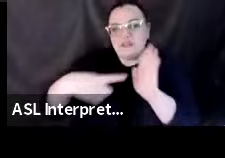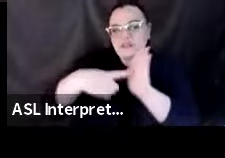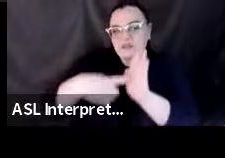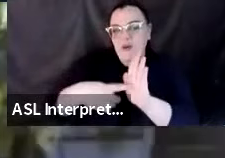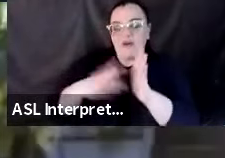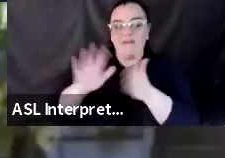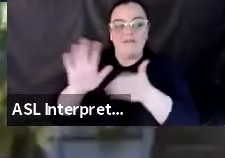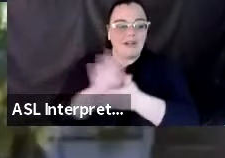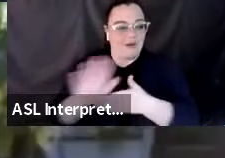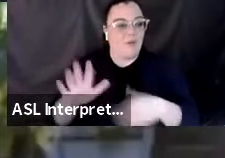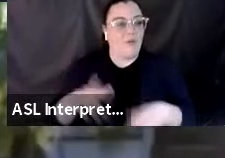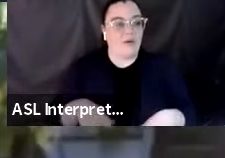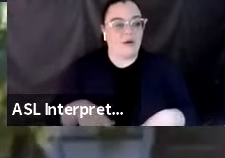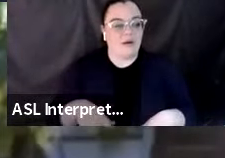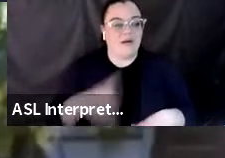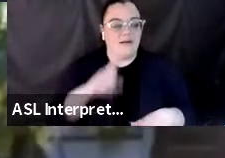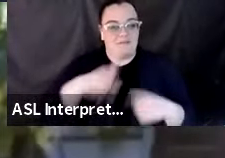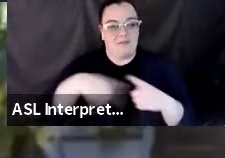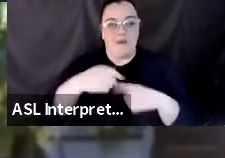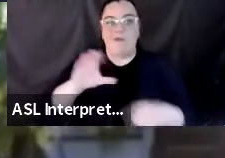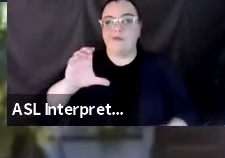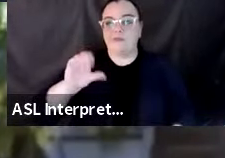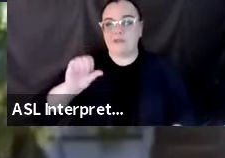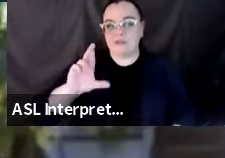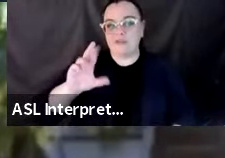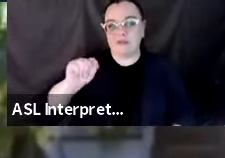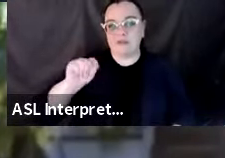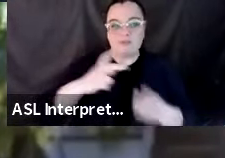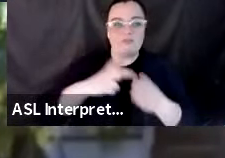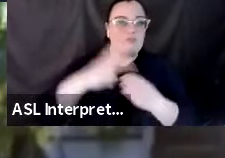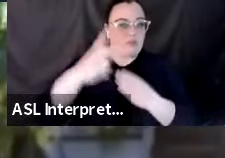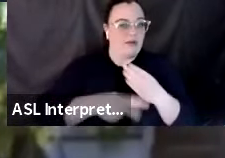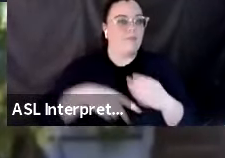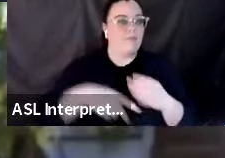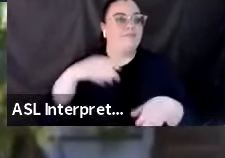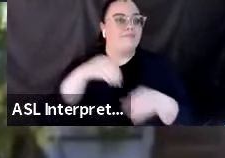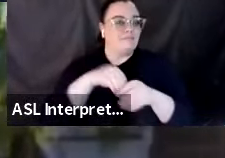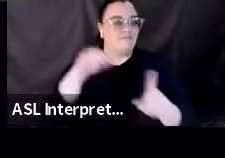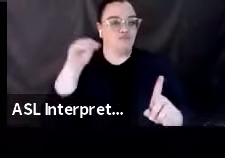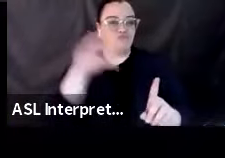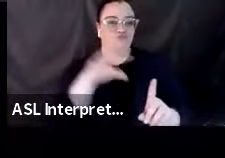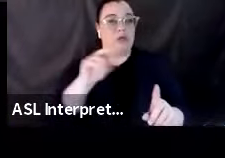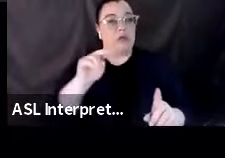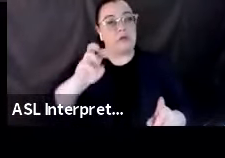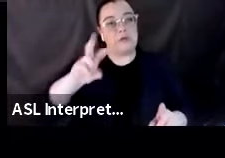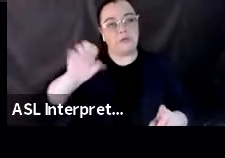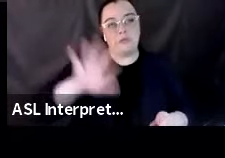a cert program that was in the news about a month ago.